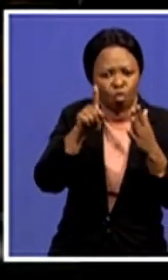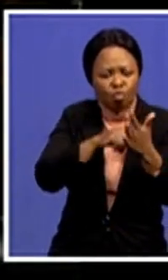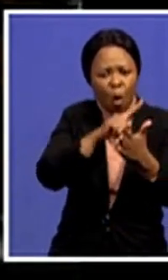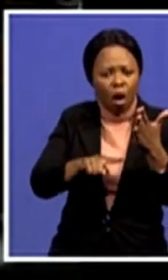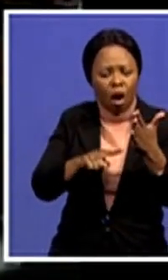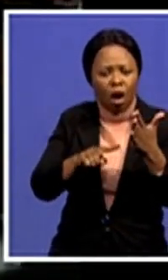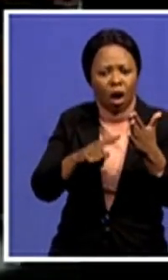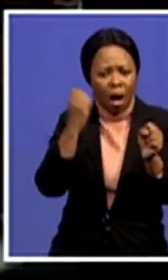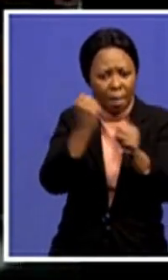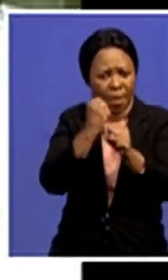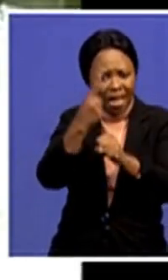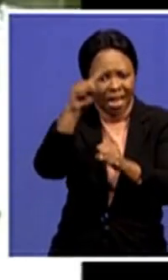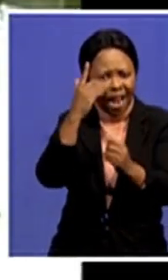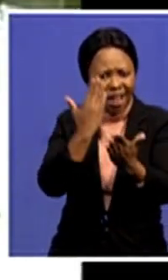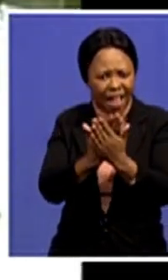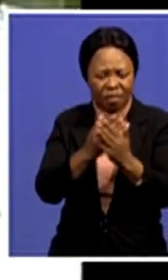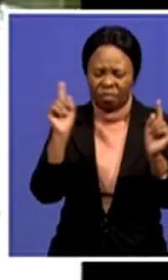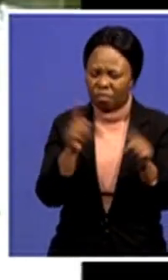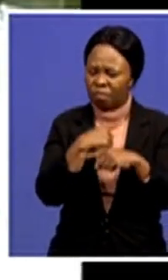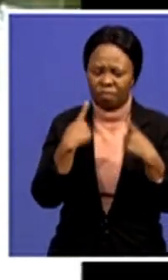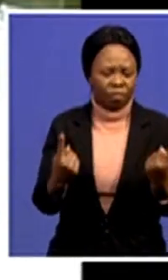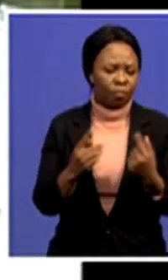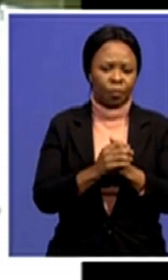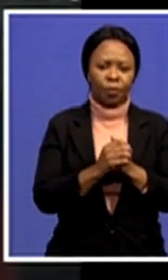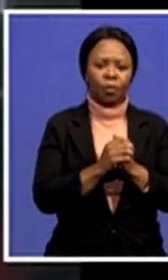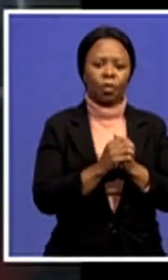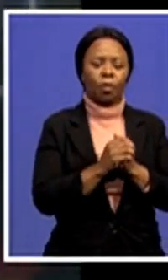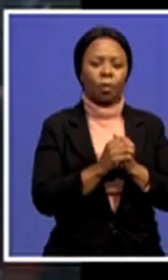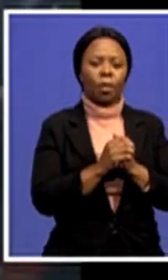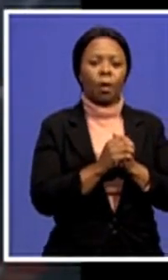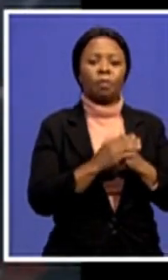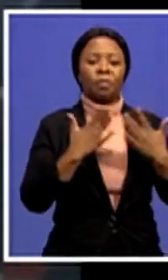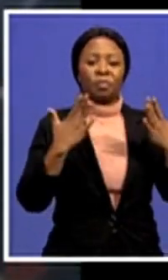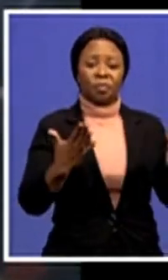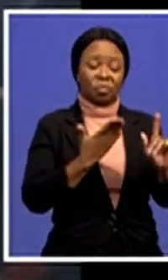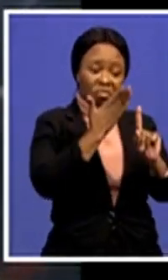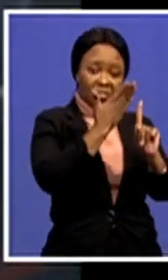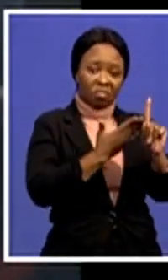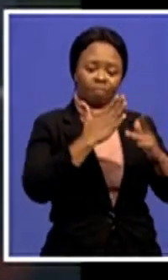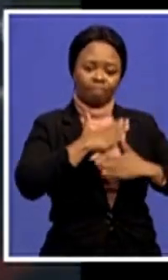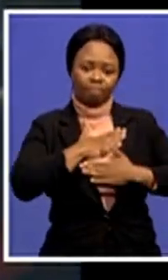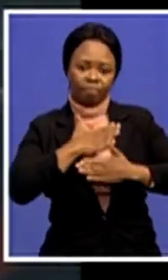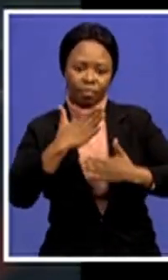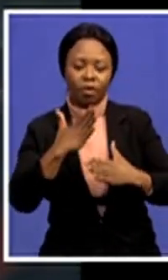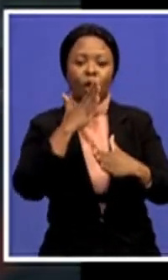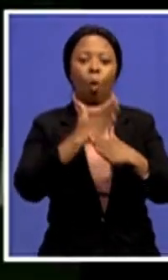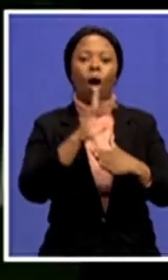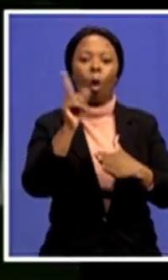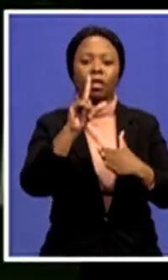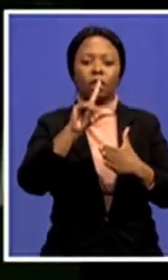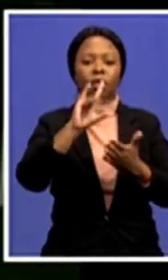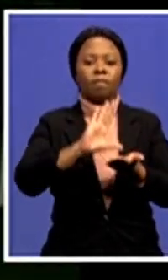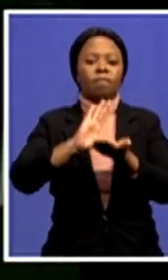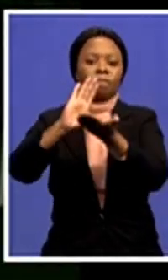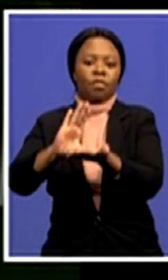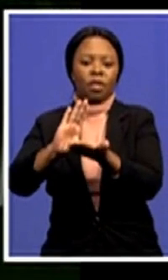later years, the elder statesman dedicated his time to charity work, particularly the fight against HIV and AIDS.